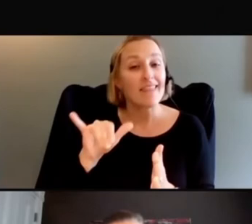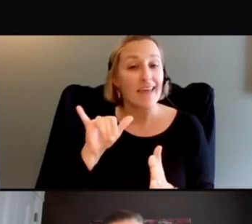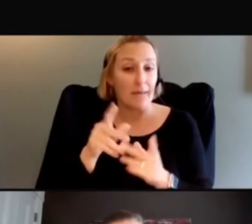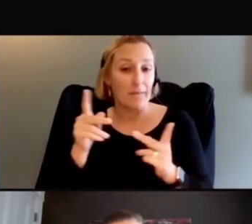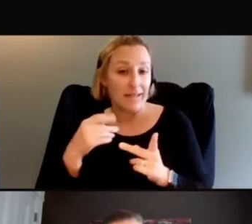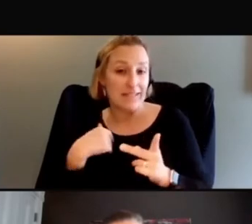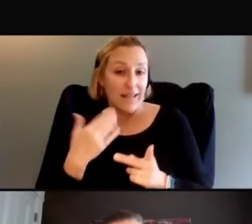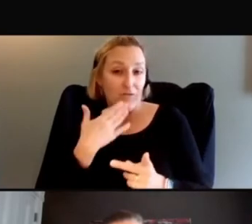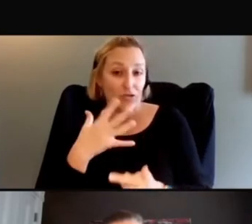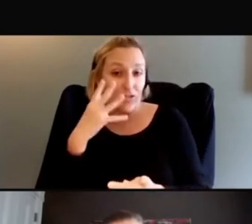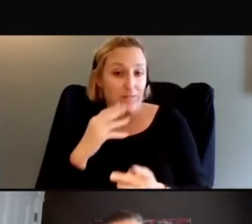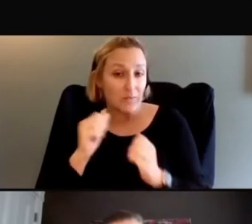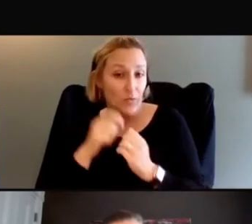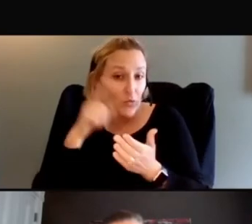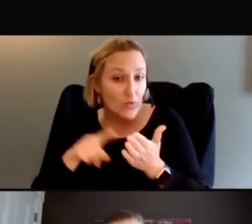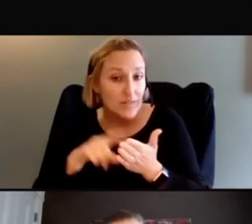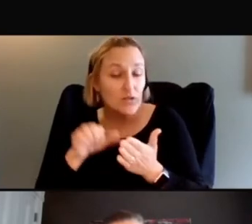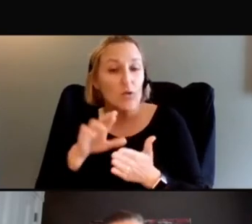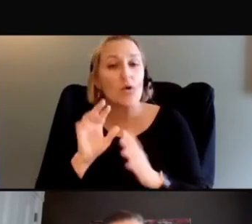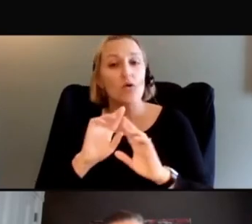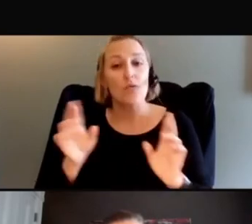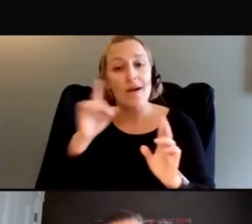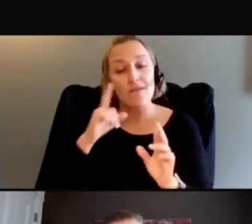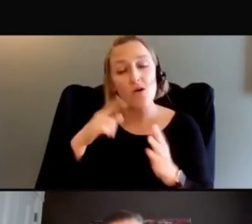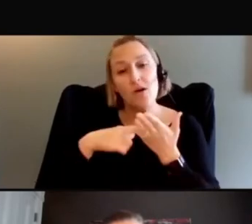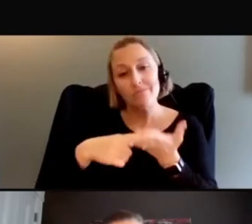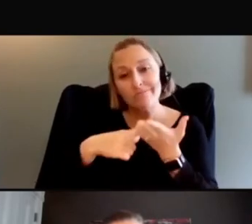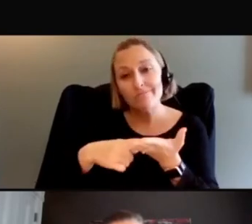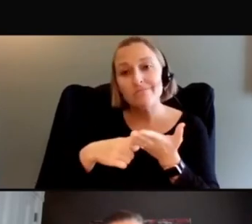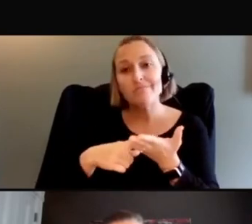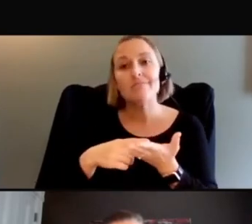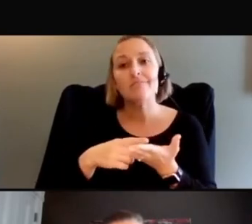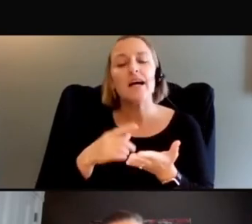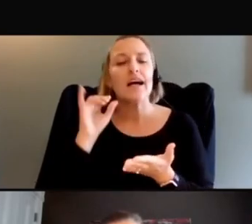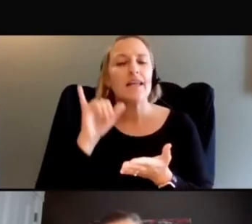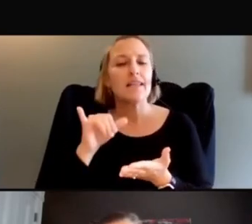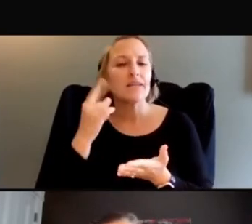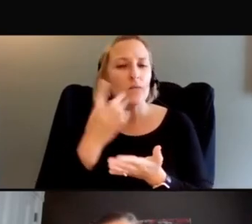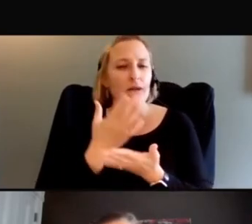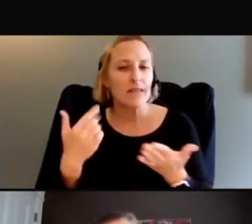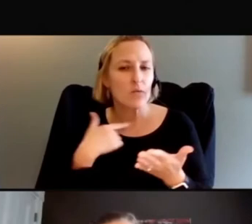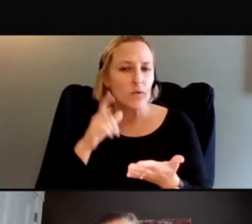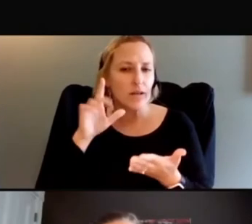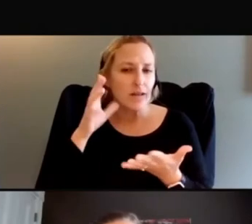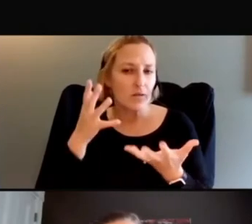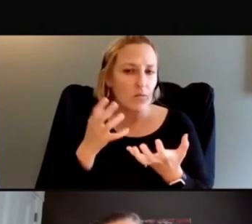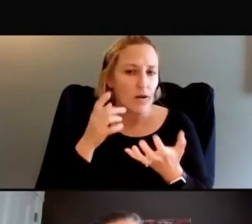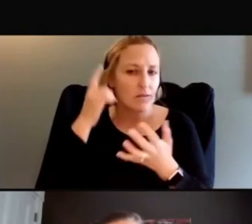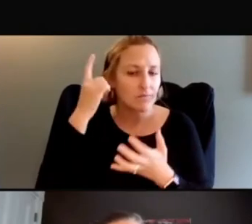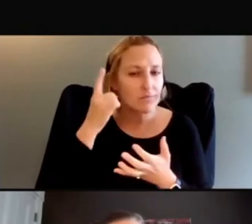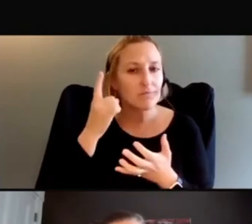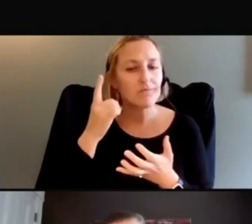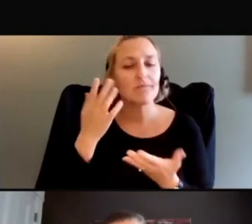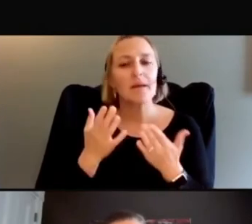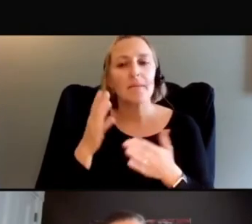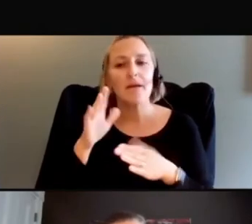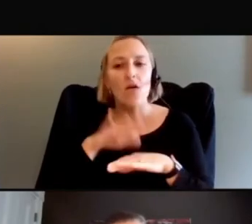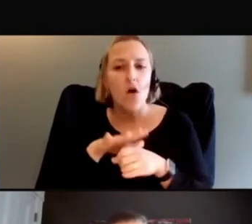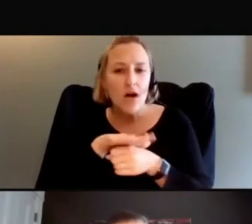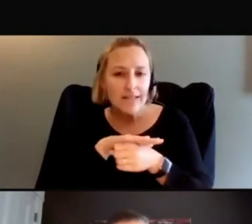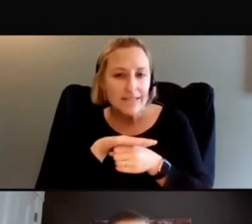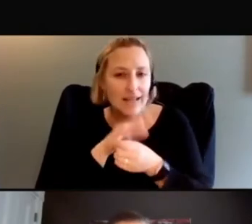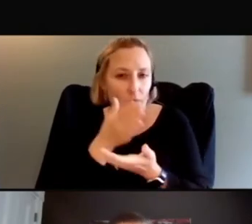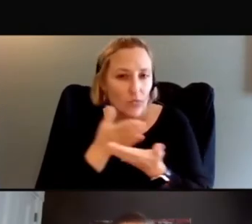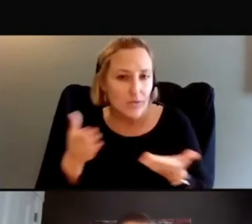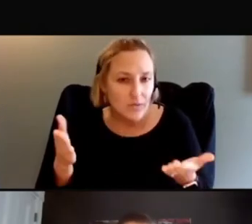have the right conversations. And so sites may want to consider on-site resourcing models or sponsors